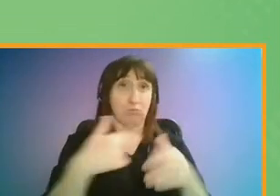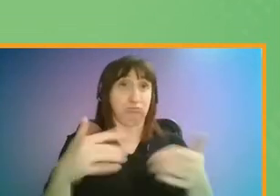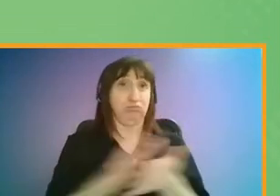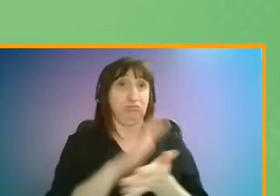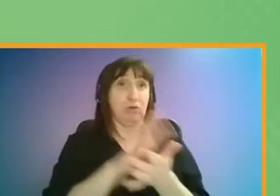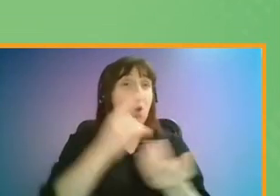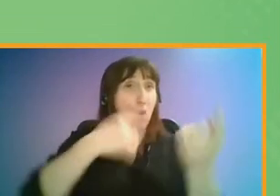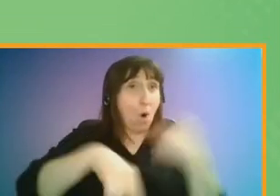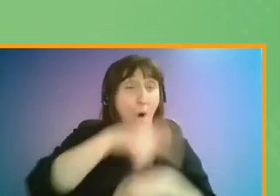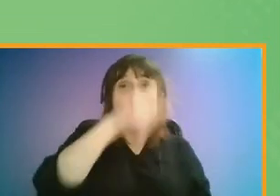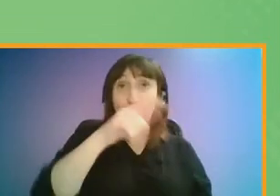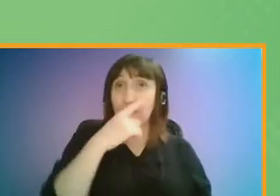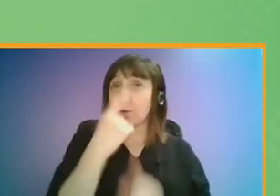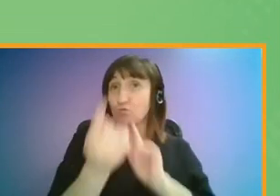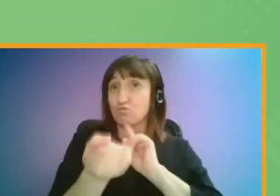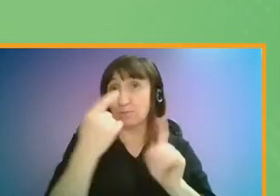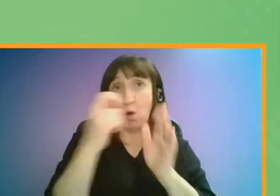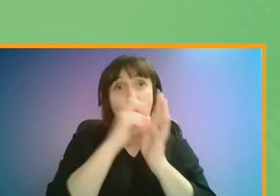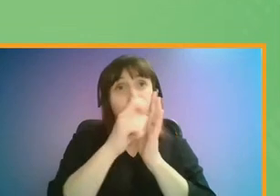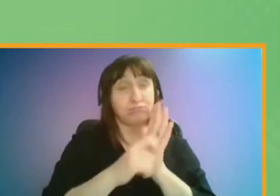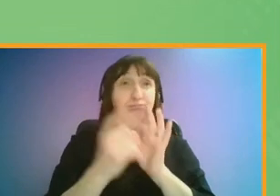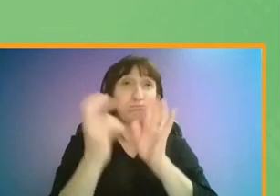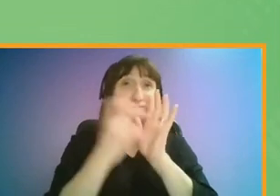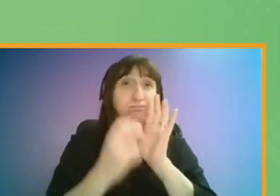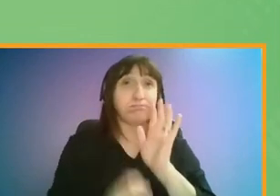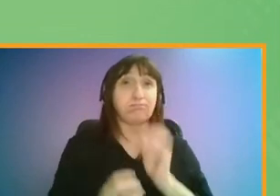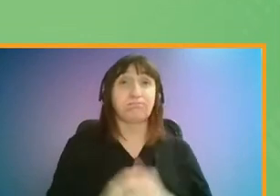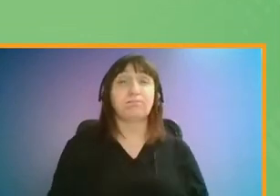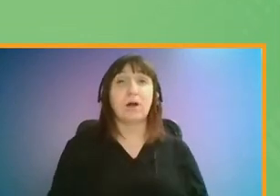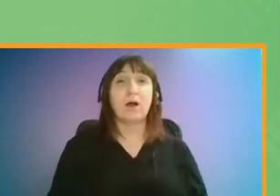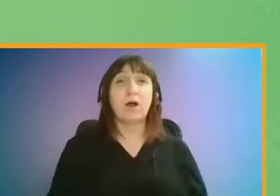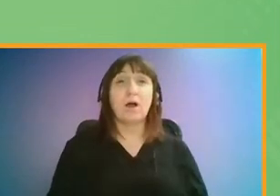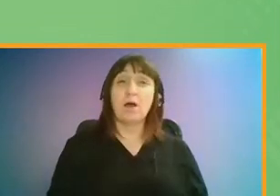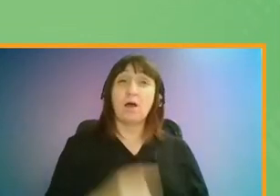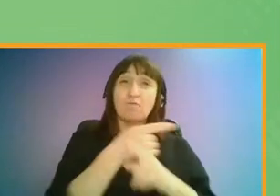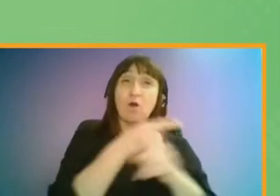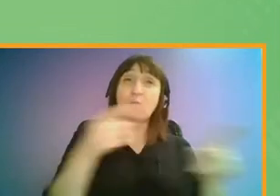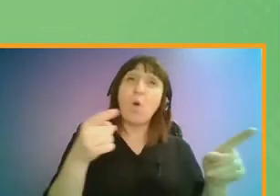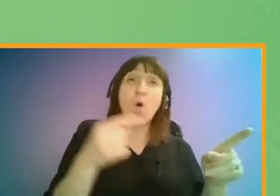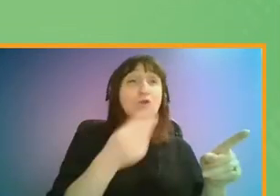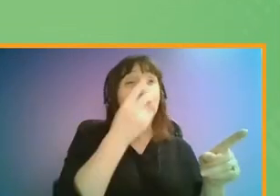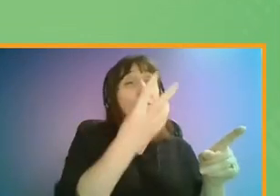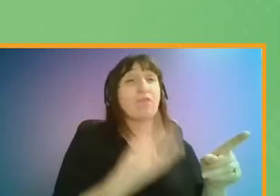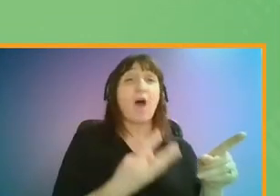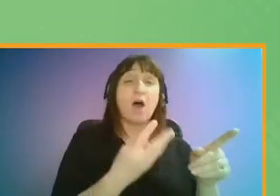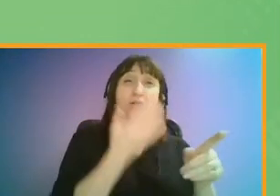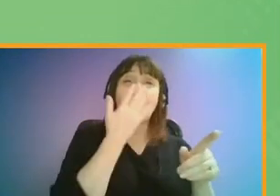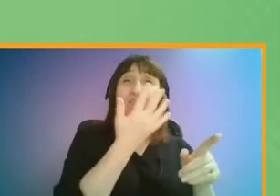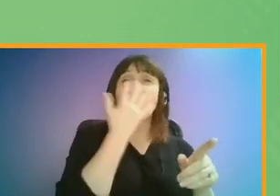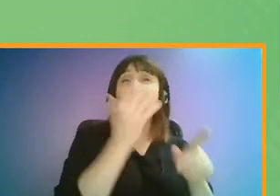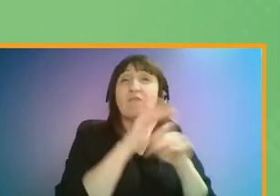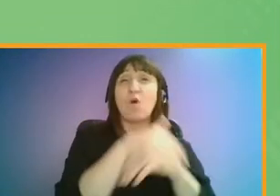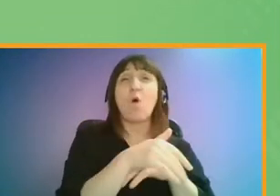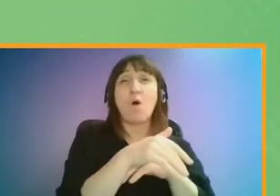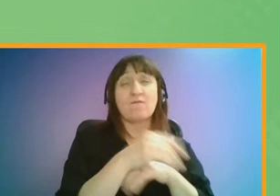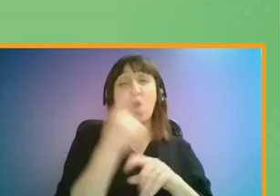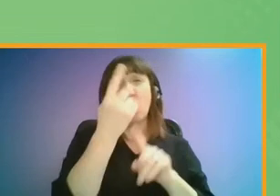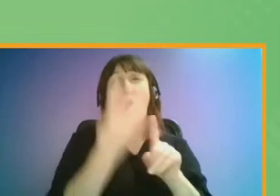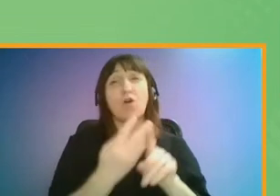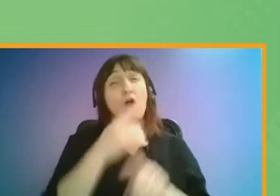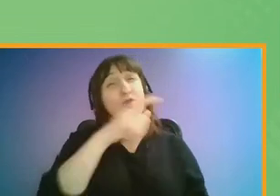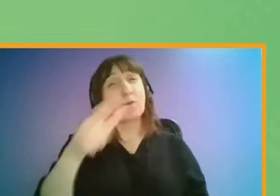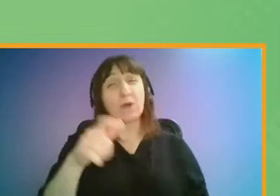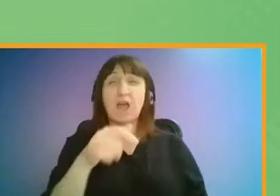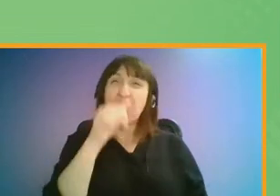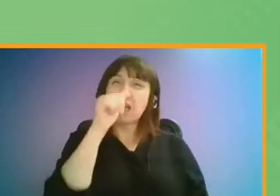to everyone who completed the survey. Two thirds of those who responded were aged 55 or over and almost a quarter of replies came from those